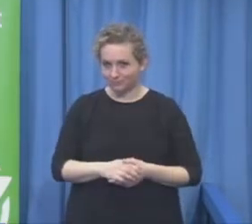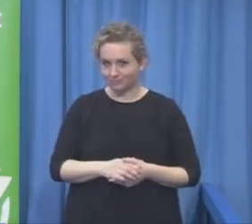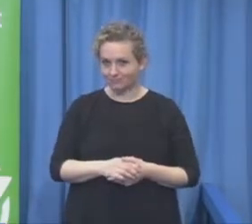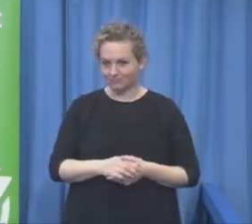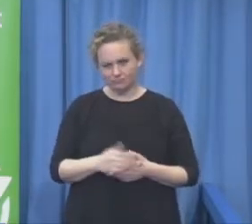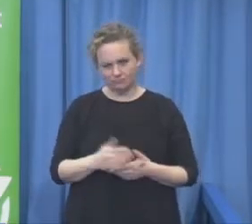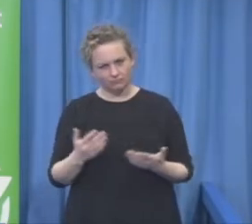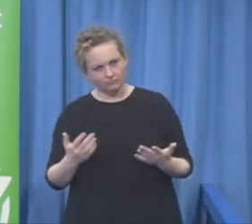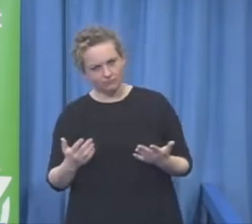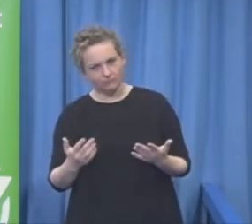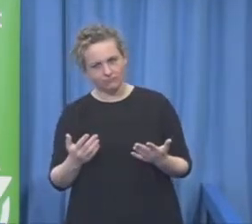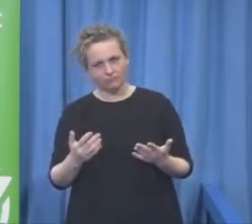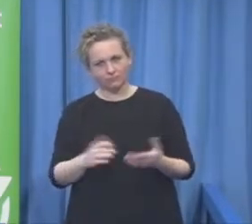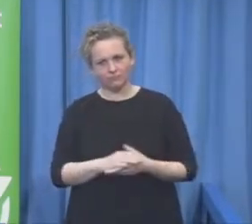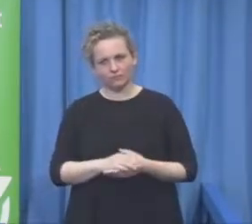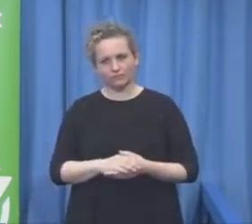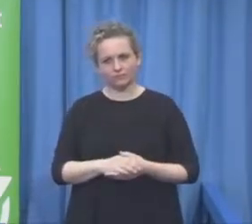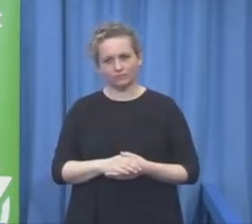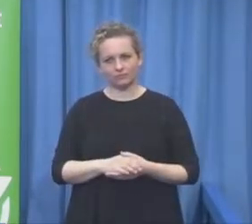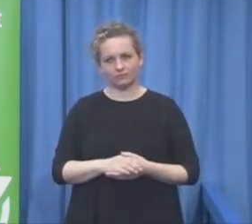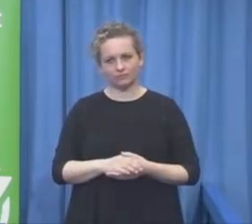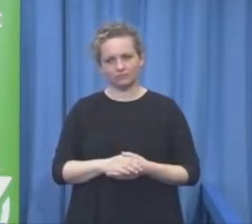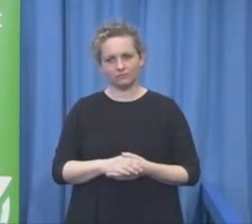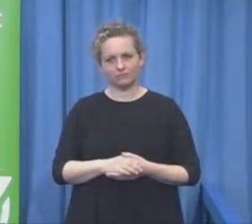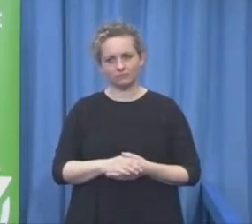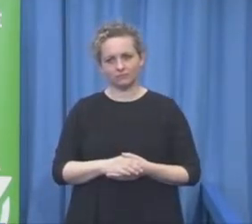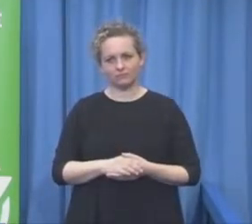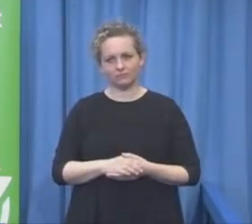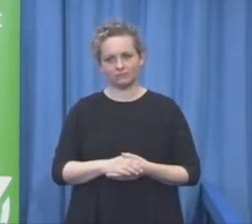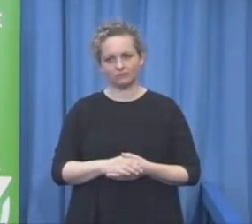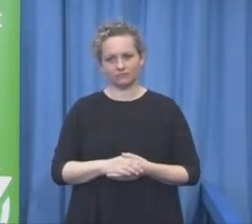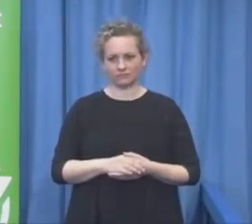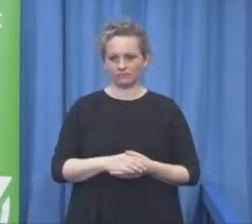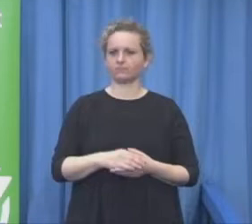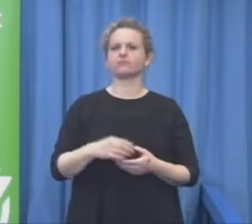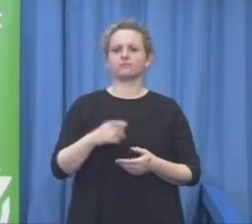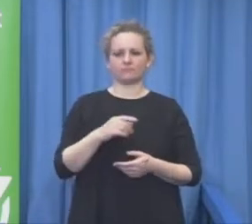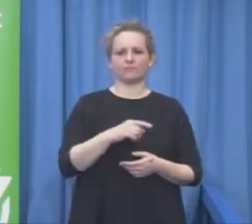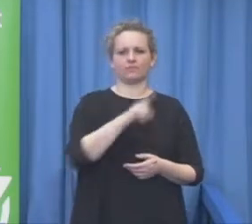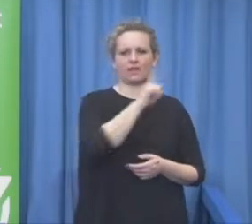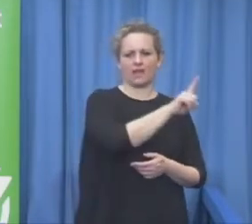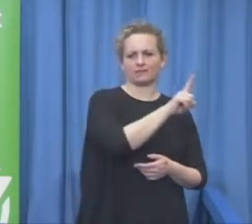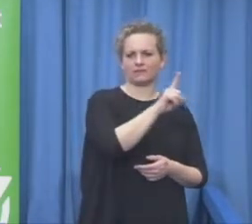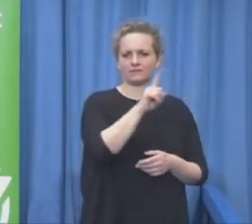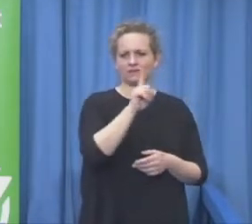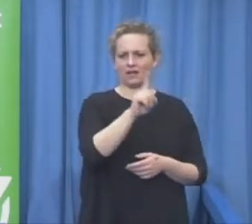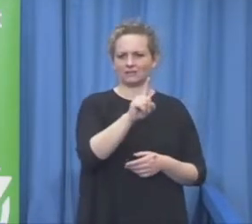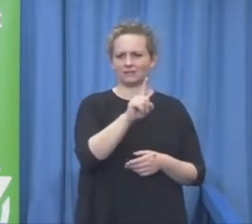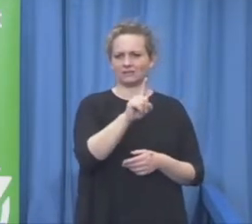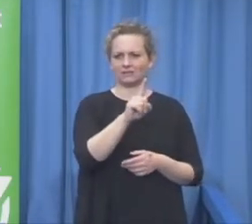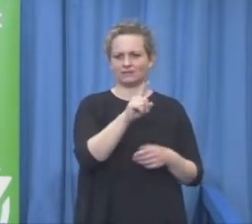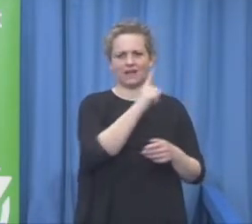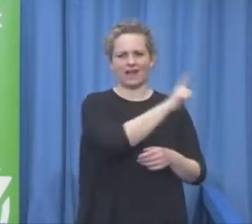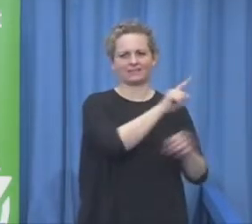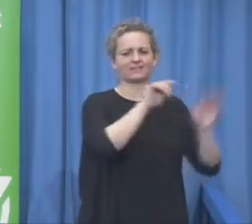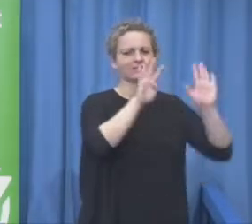you know monorail the spaceship however watch this